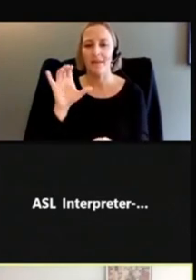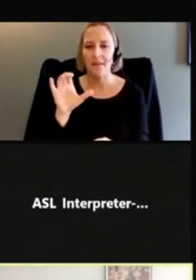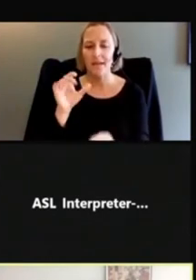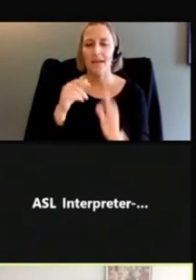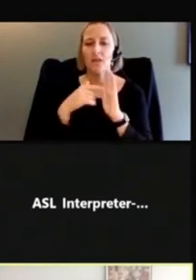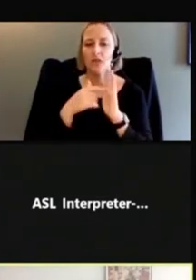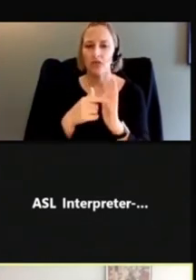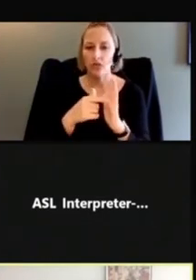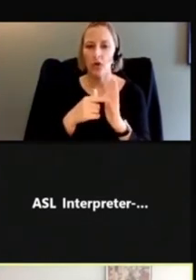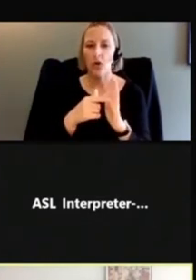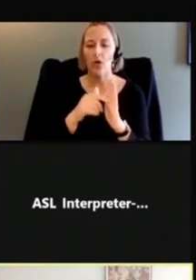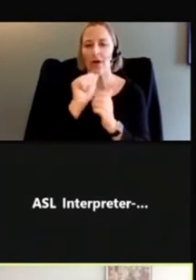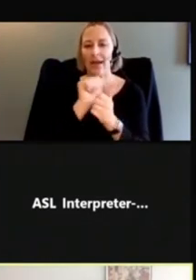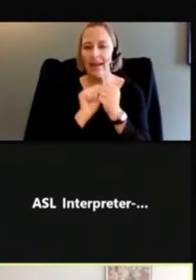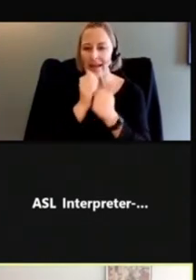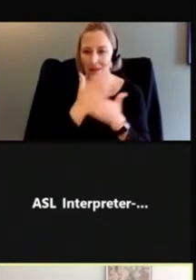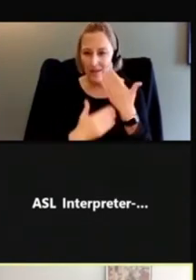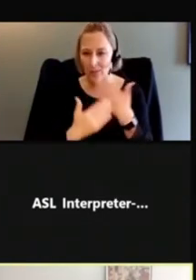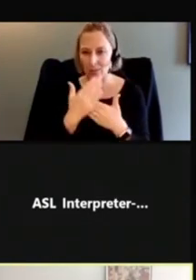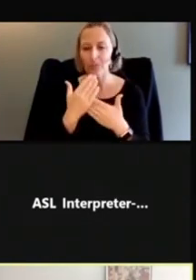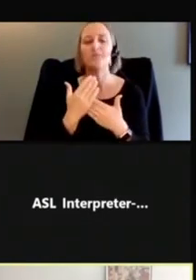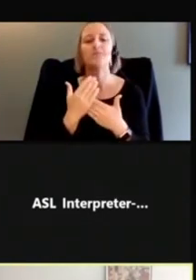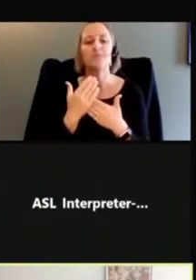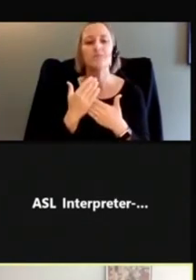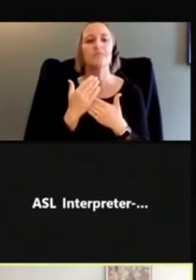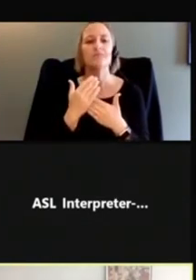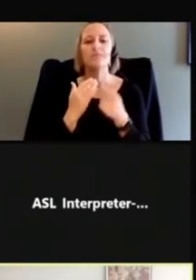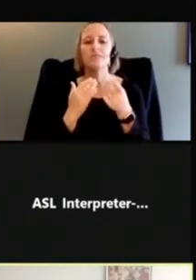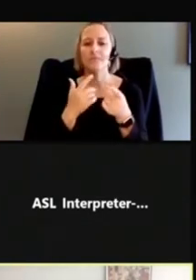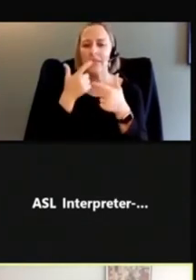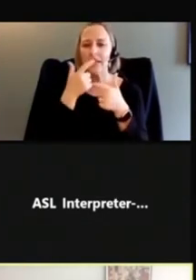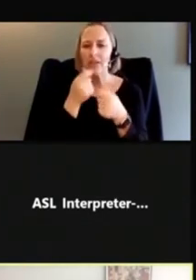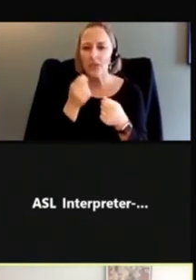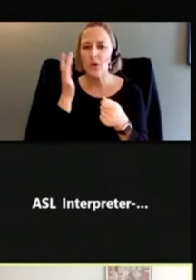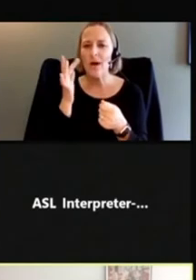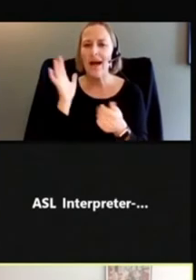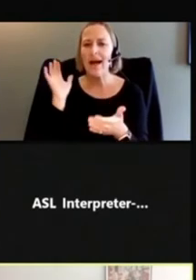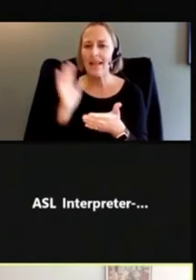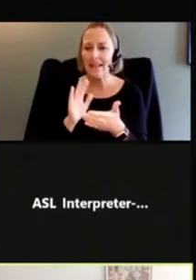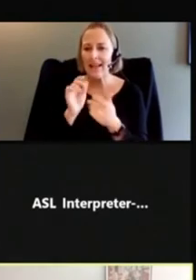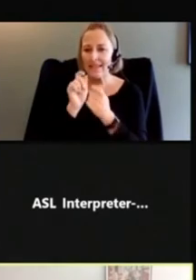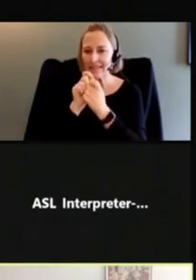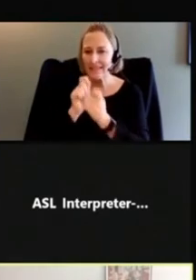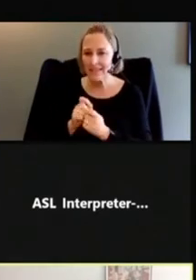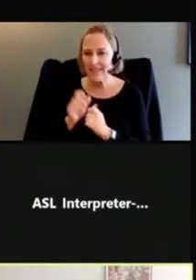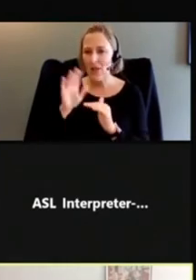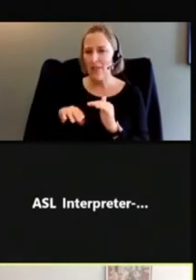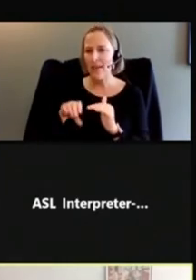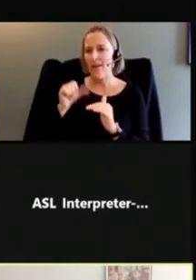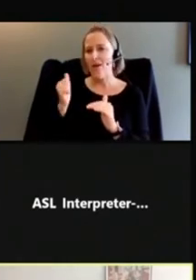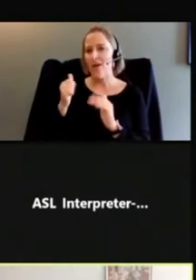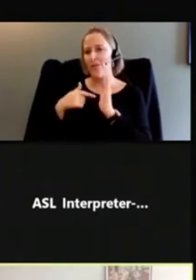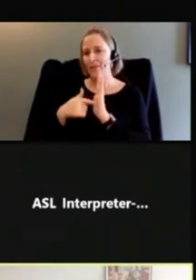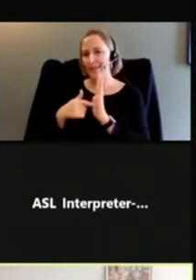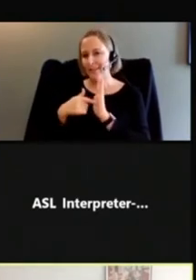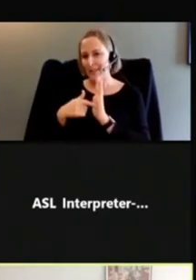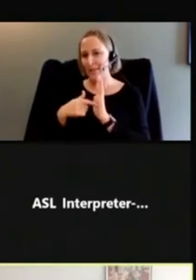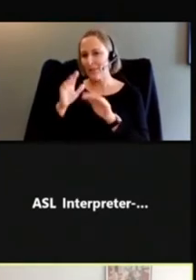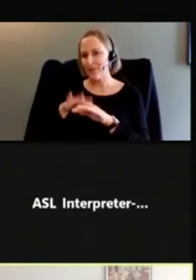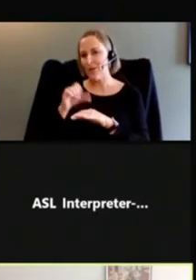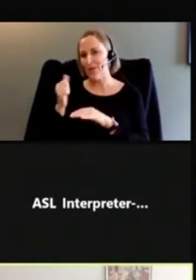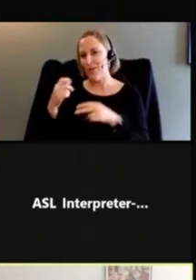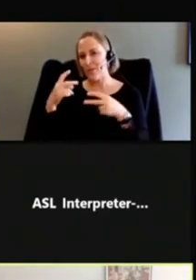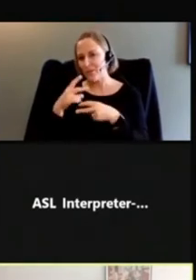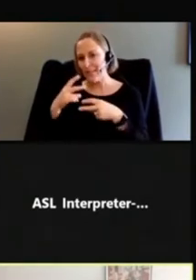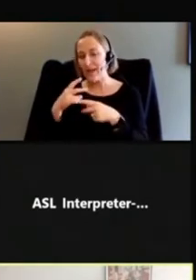sequence of washing your hands. This one is interesting because it's a little bit less detailed than the examples that we looked at on the previous page, but